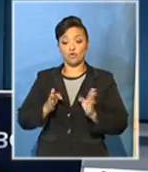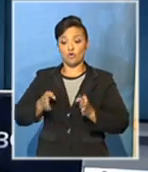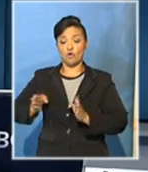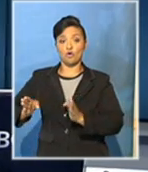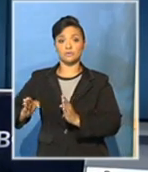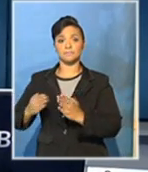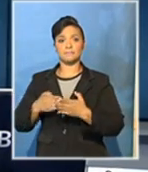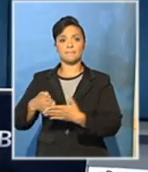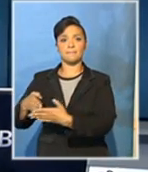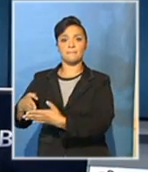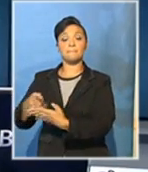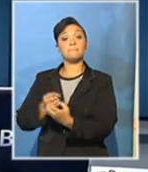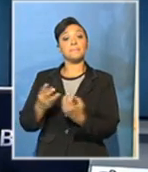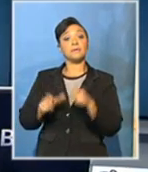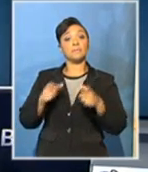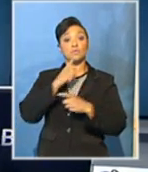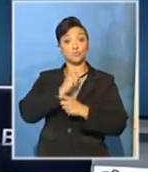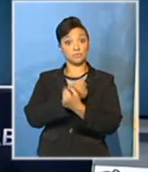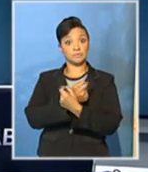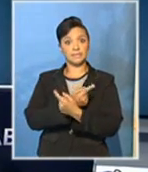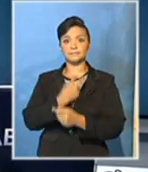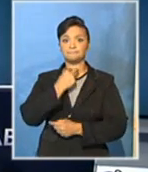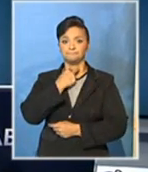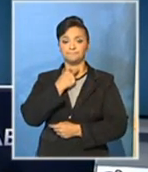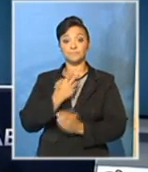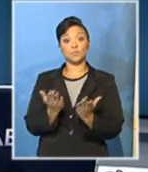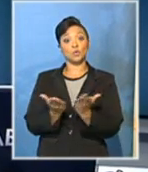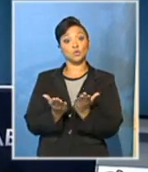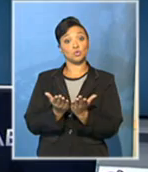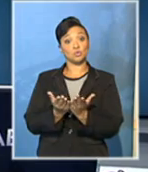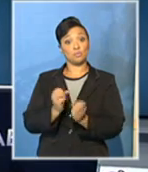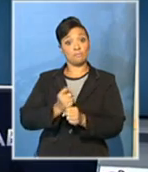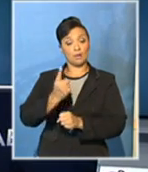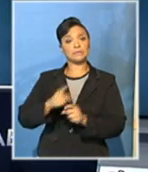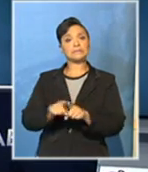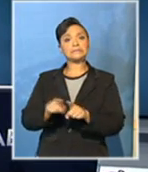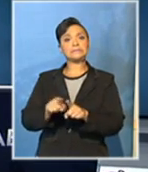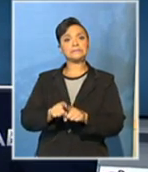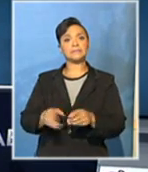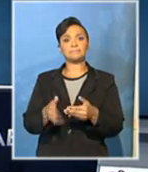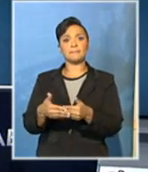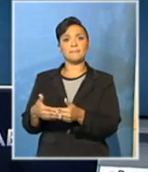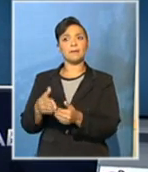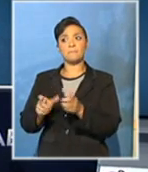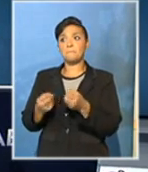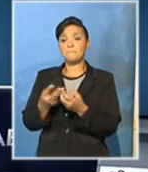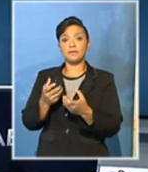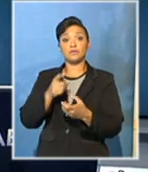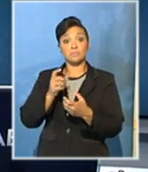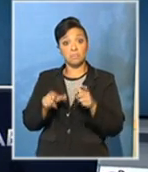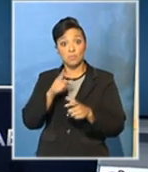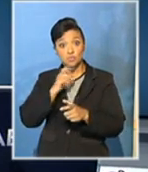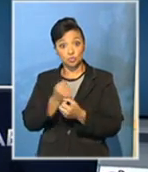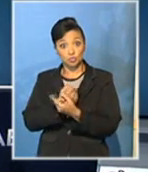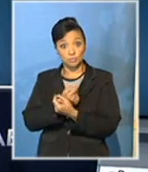thousands of commuters left stranded. Schooling in Gauteng also affected. The association went on strike against